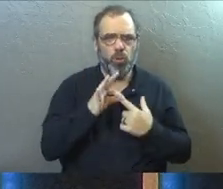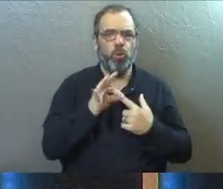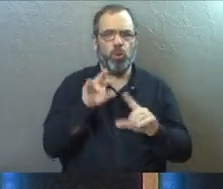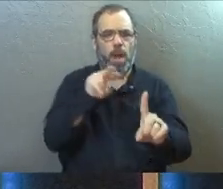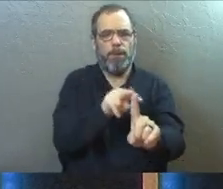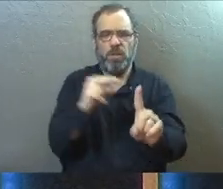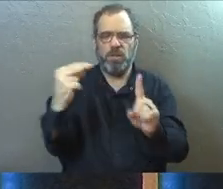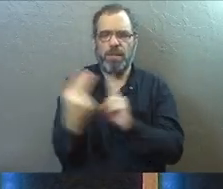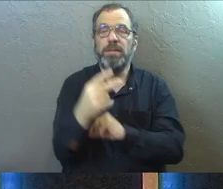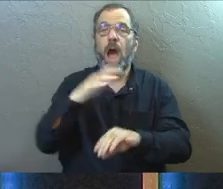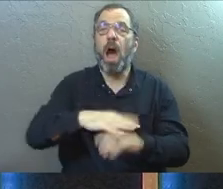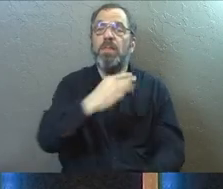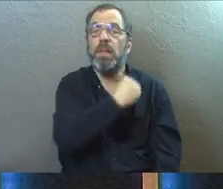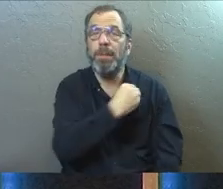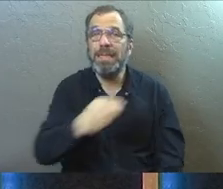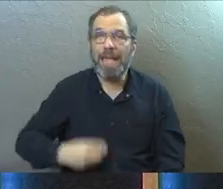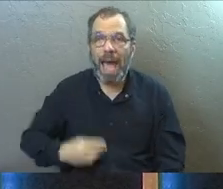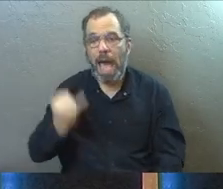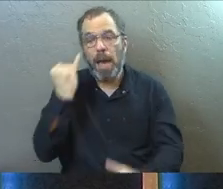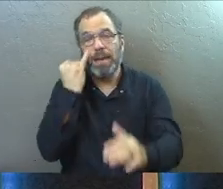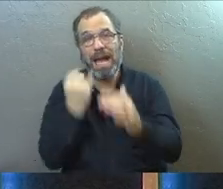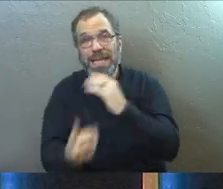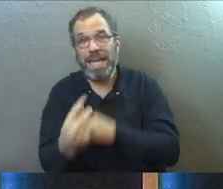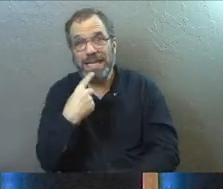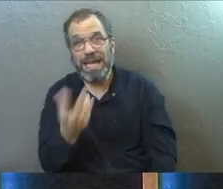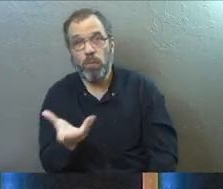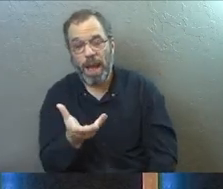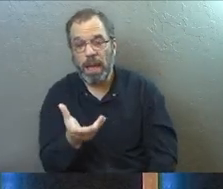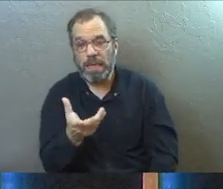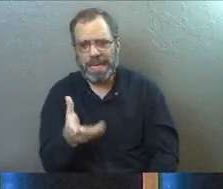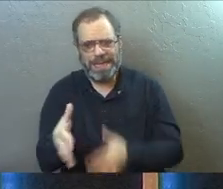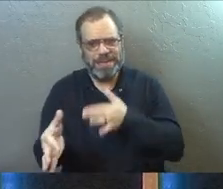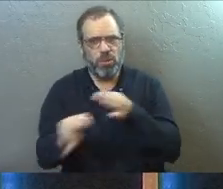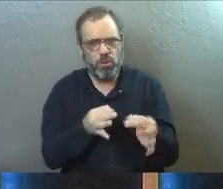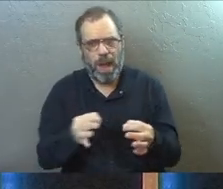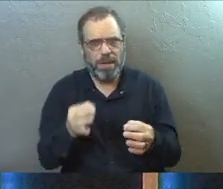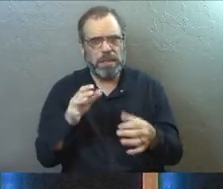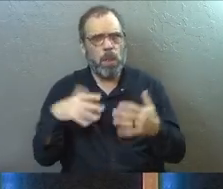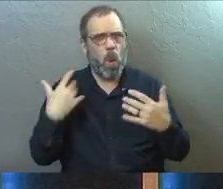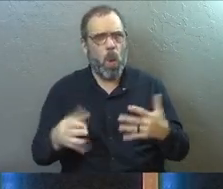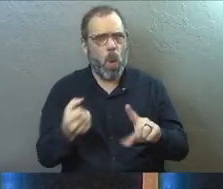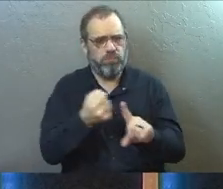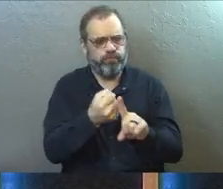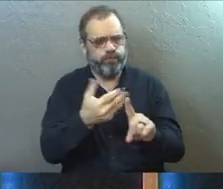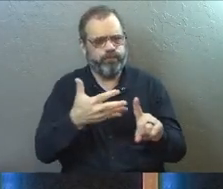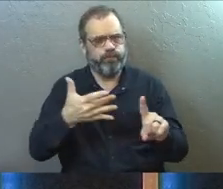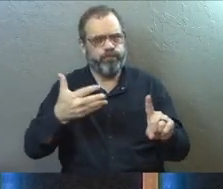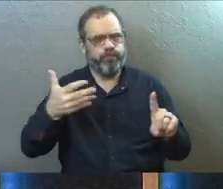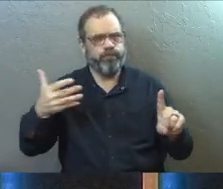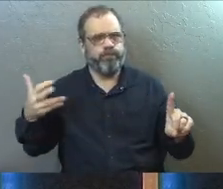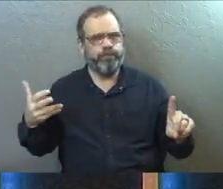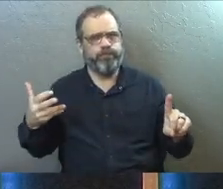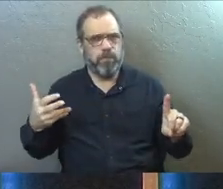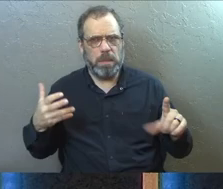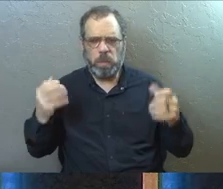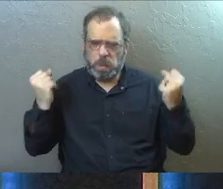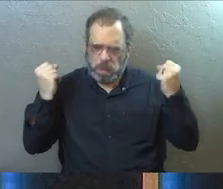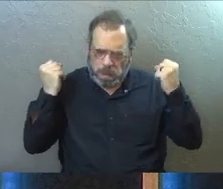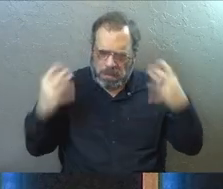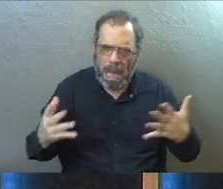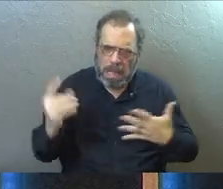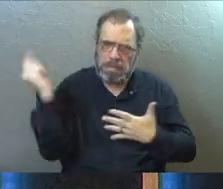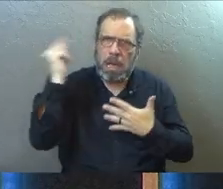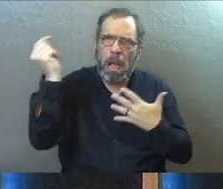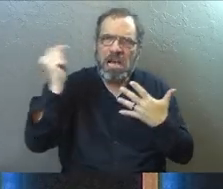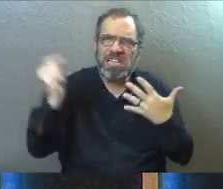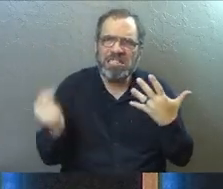perspective on the Messiah. But Isaiah had said it and he had described it in great detail. He described so much